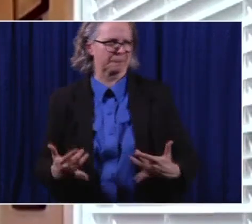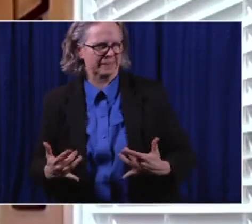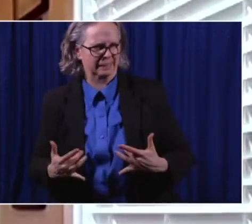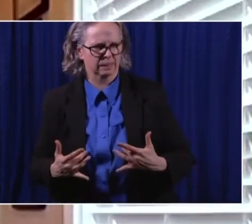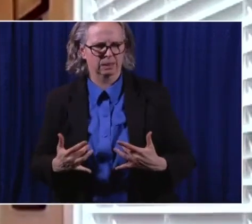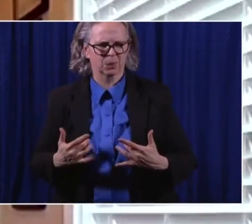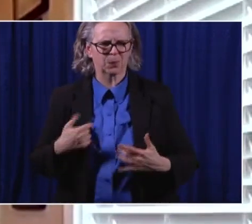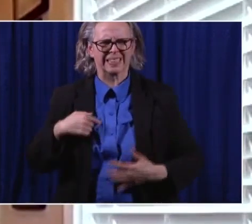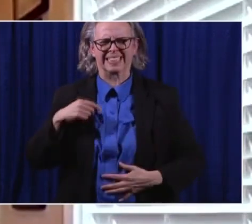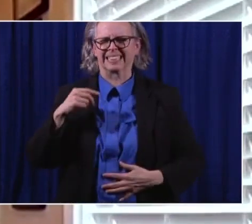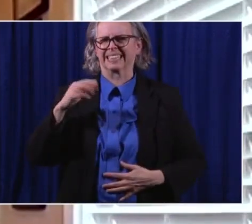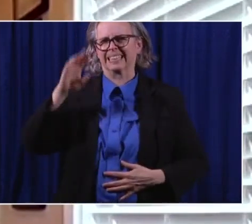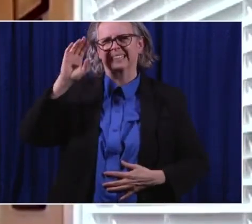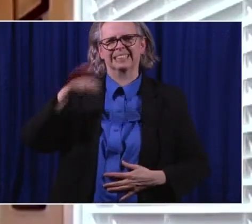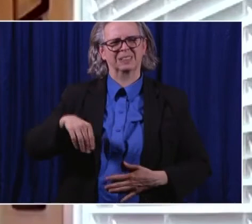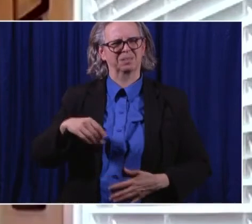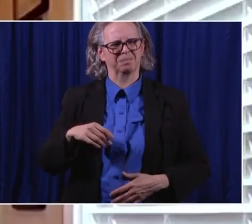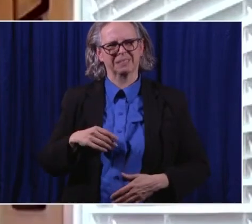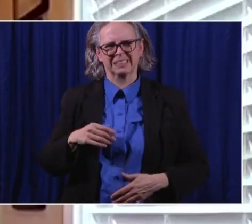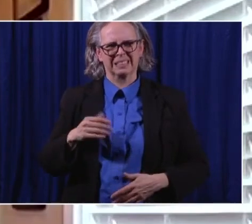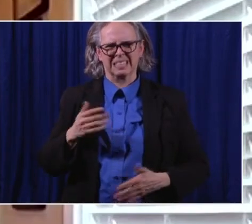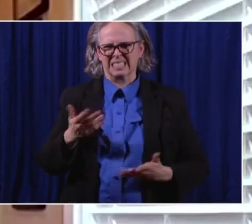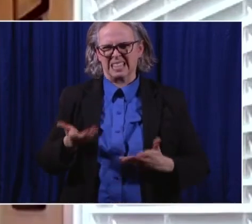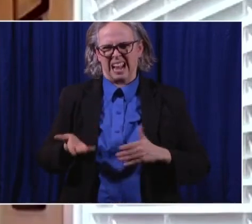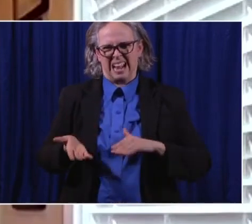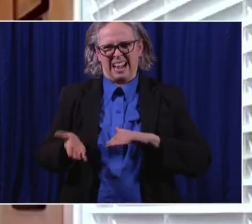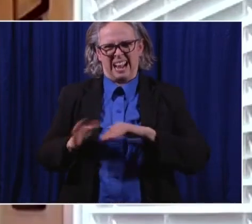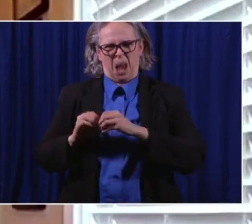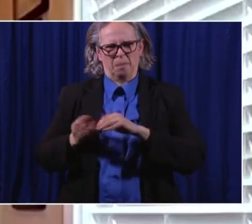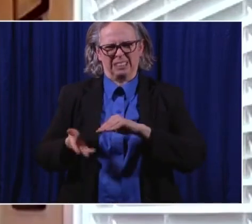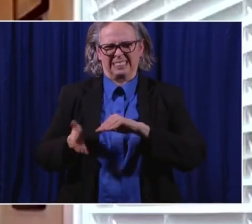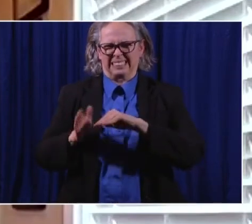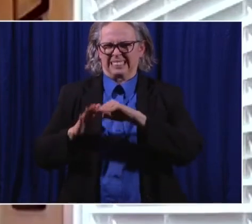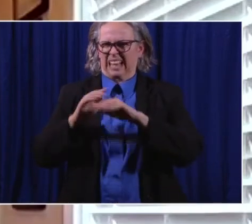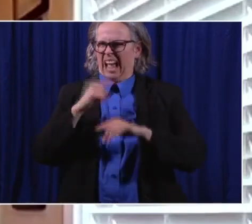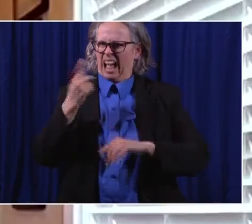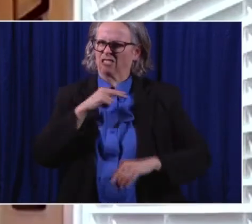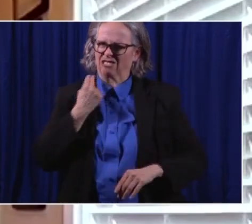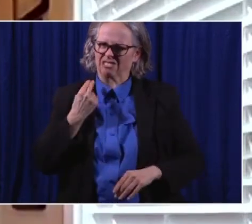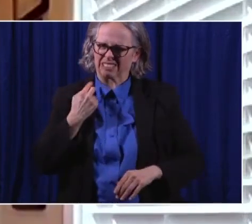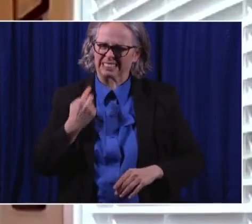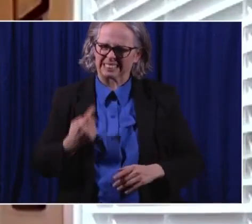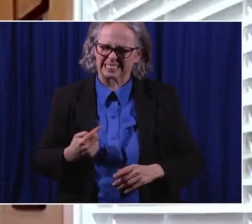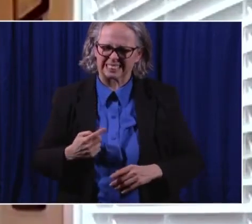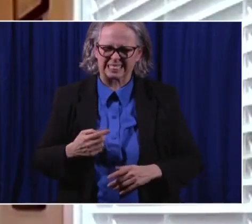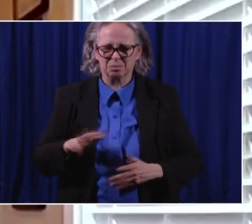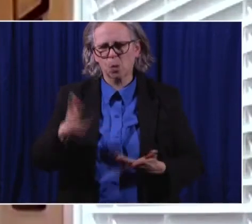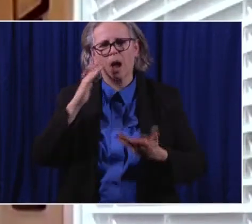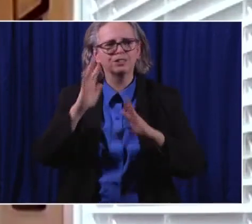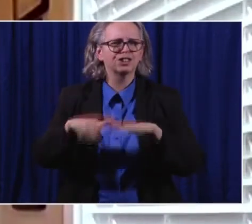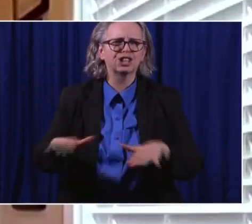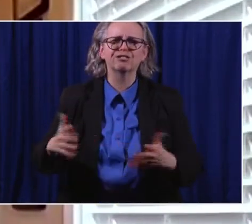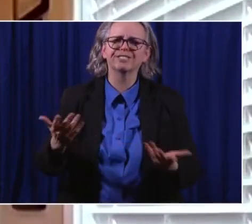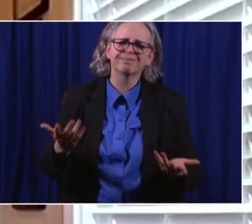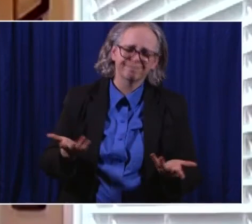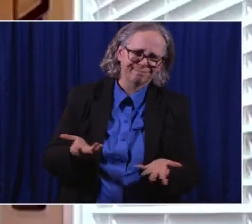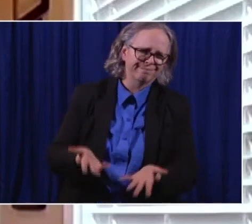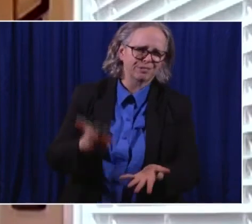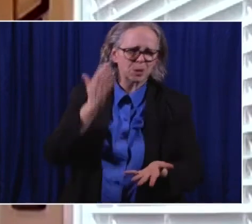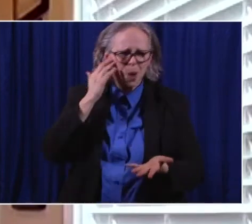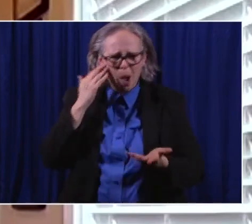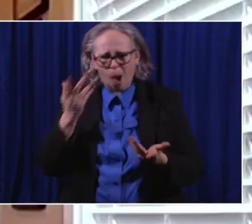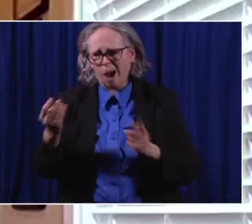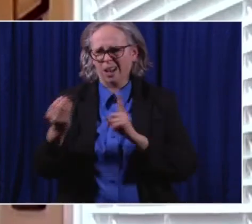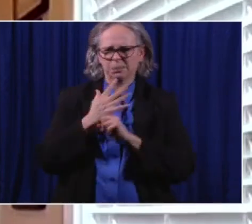could be some increased risk that kids being kids may have some exposures. And